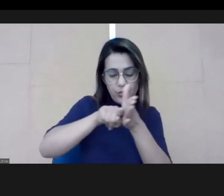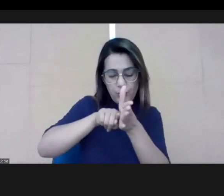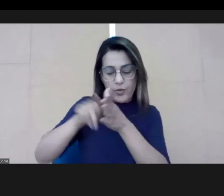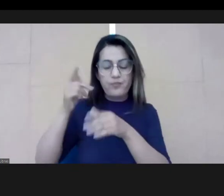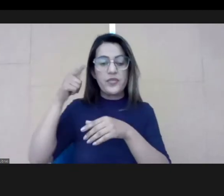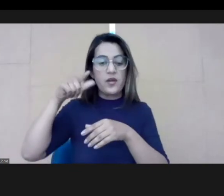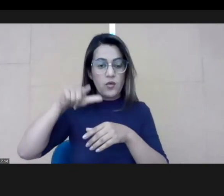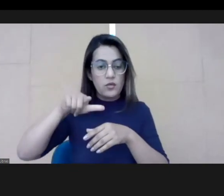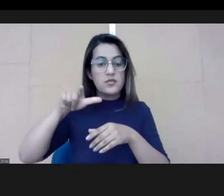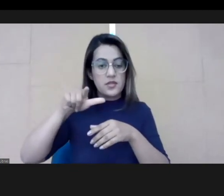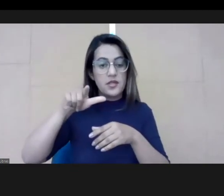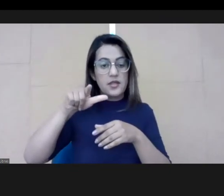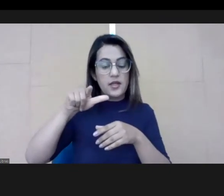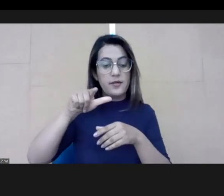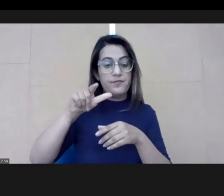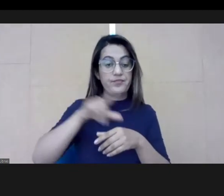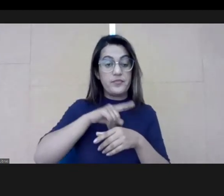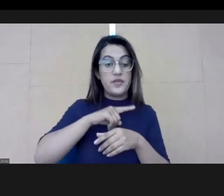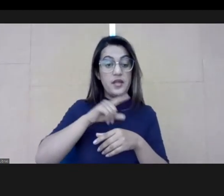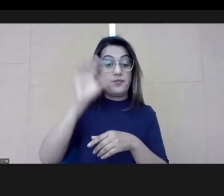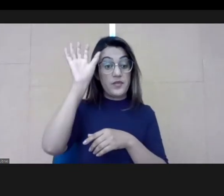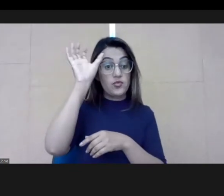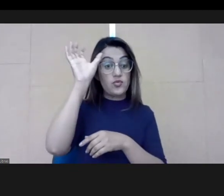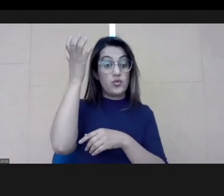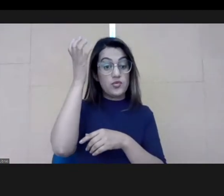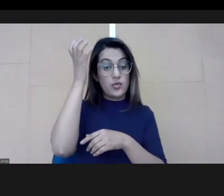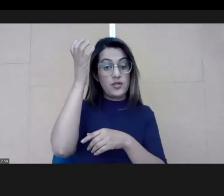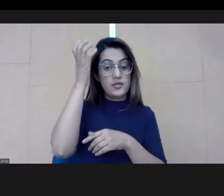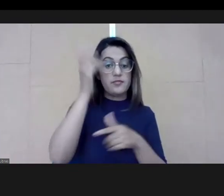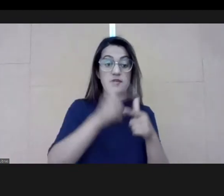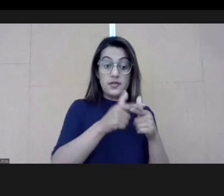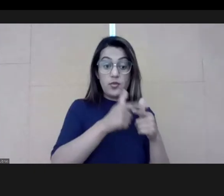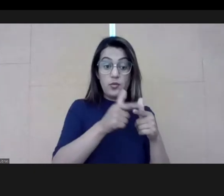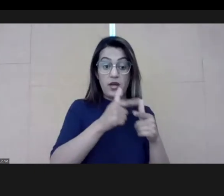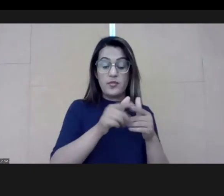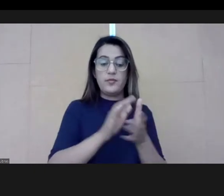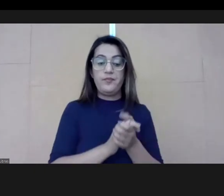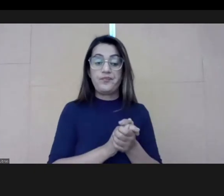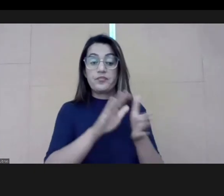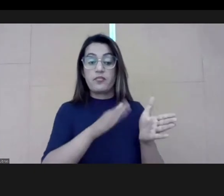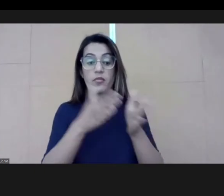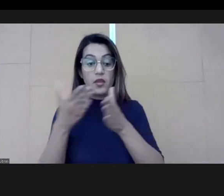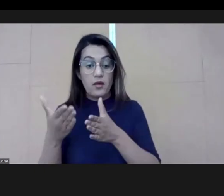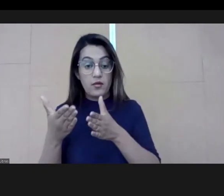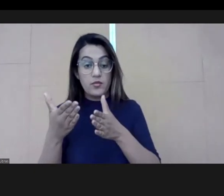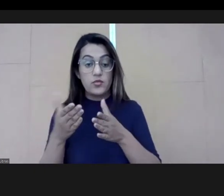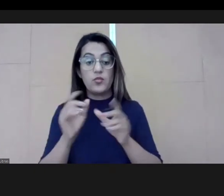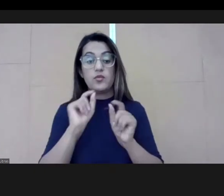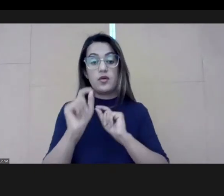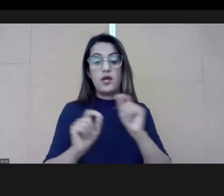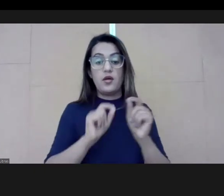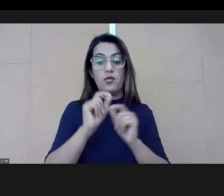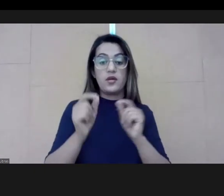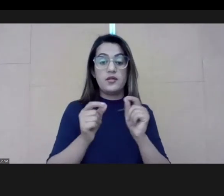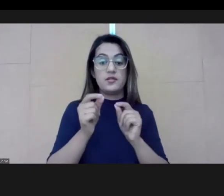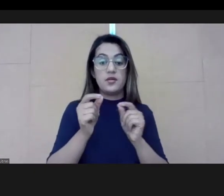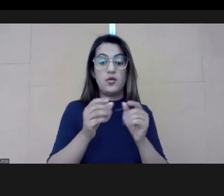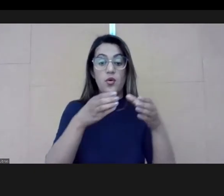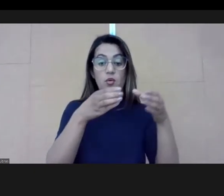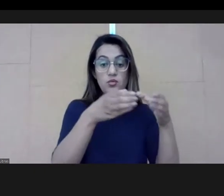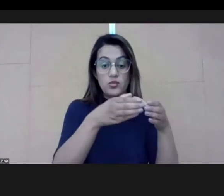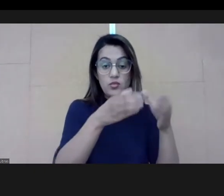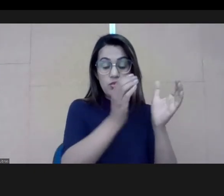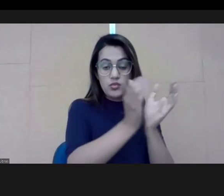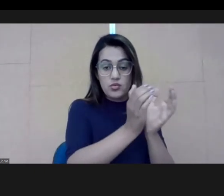diagnosis, to address better solutions for this question. And another topic is the importance of the committees in the